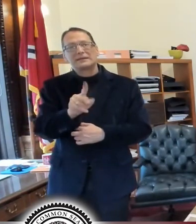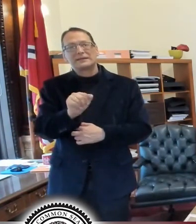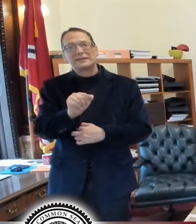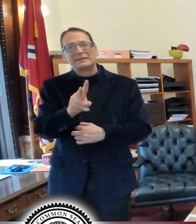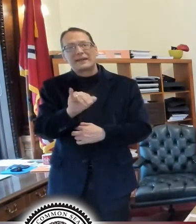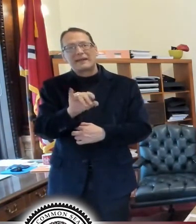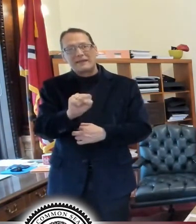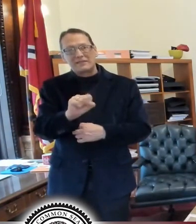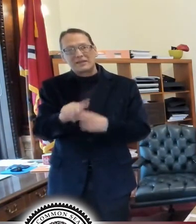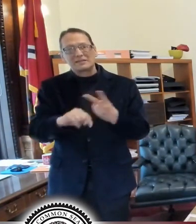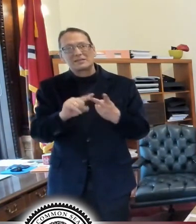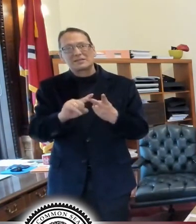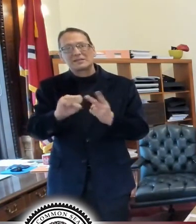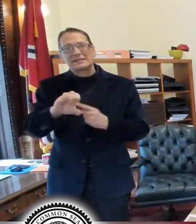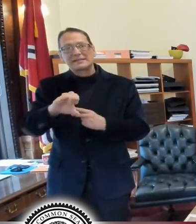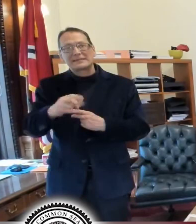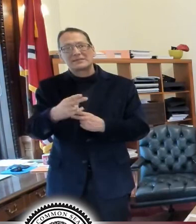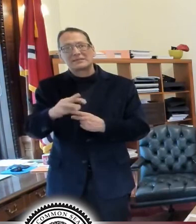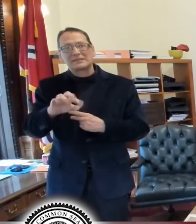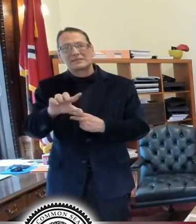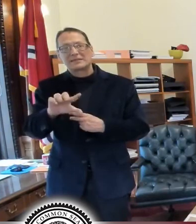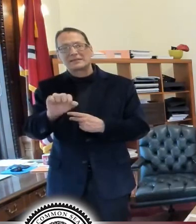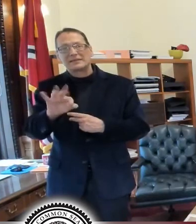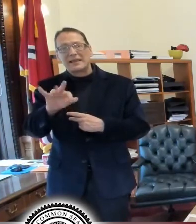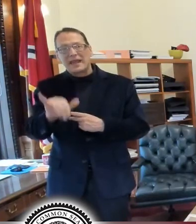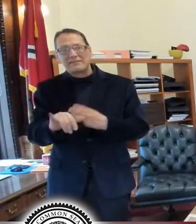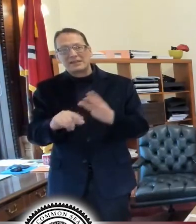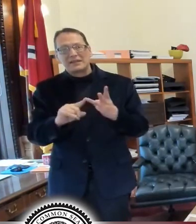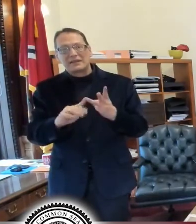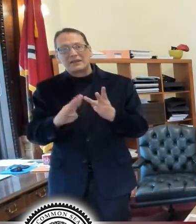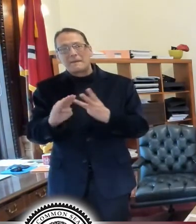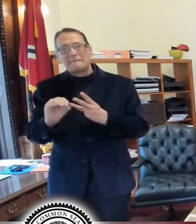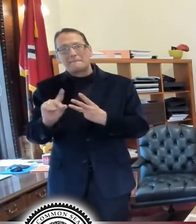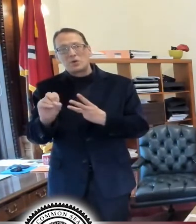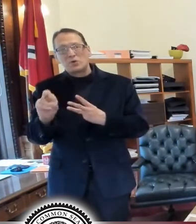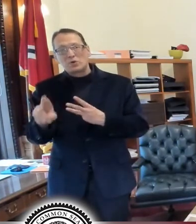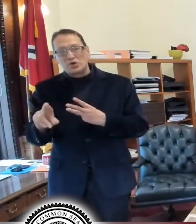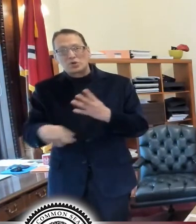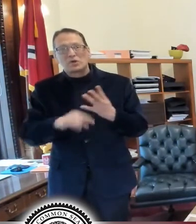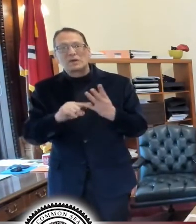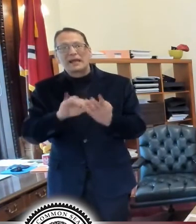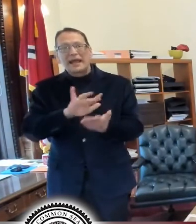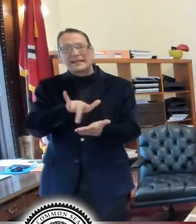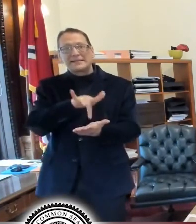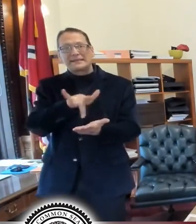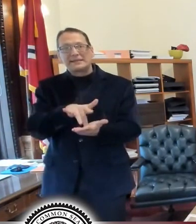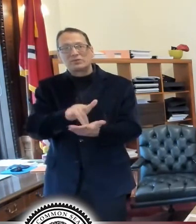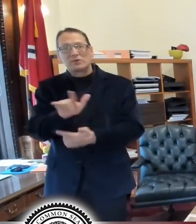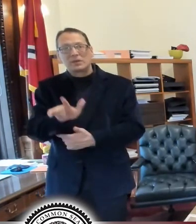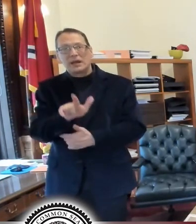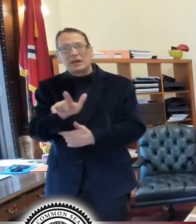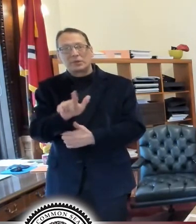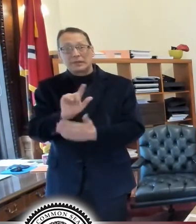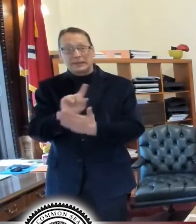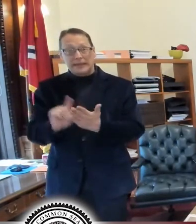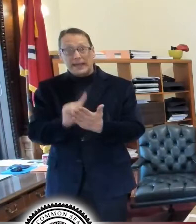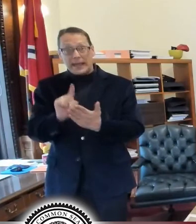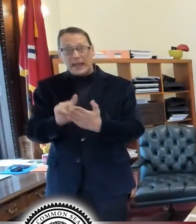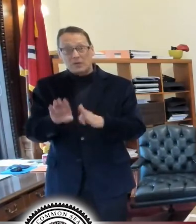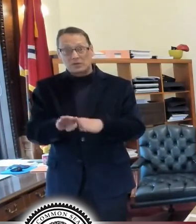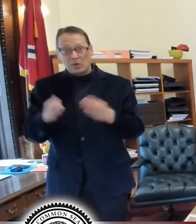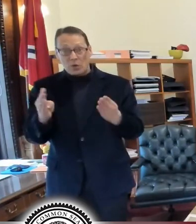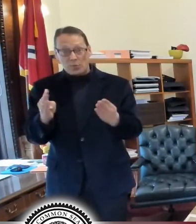the Schlafly Branch Library, at Booter Library, and downtown at Central Library for the hours that they are open.